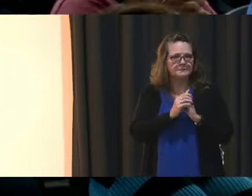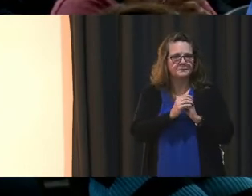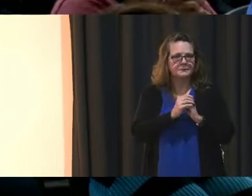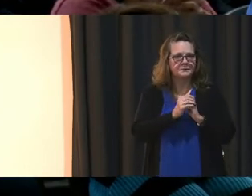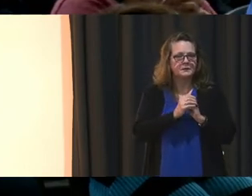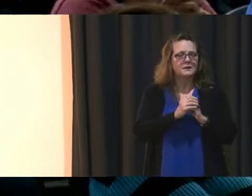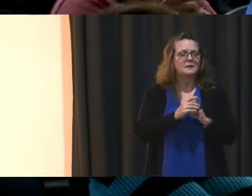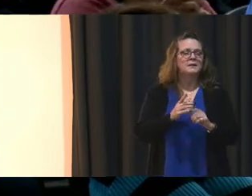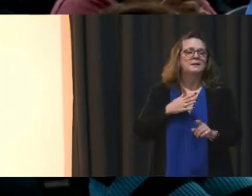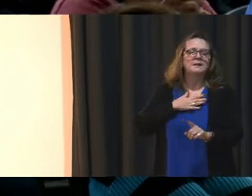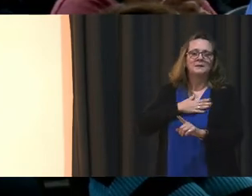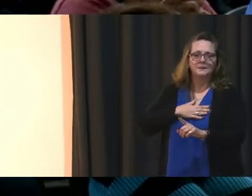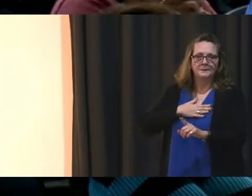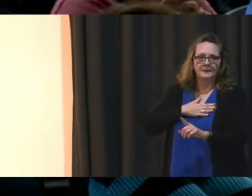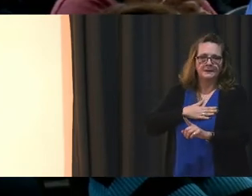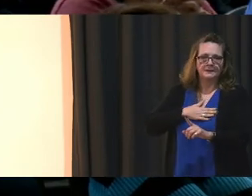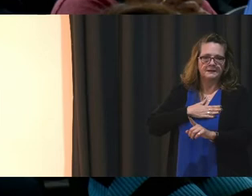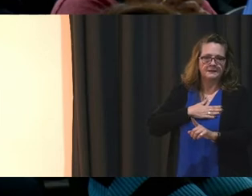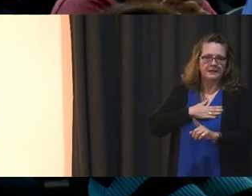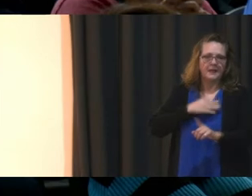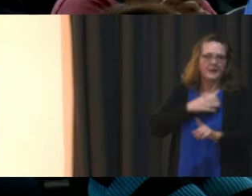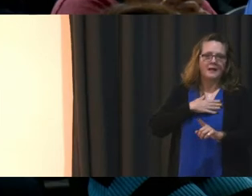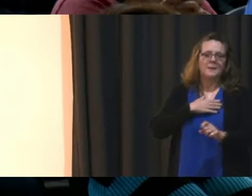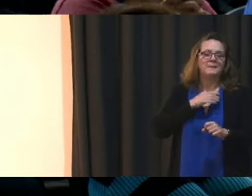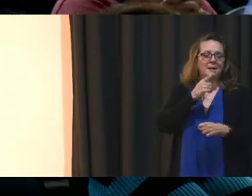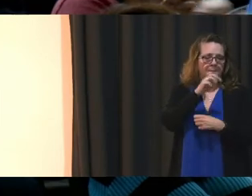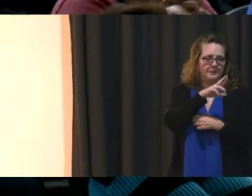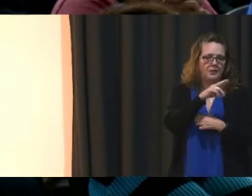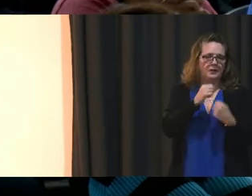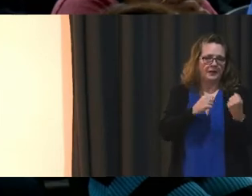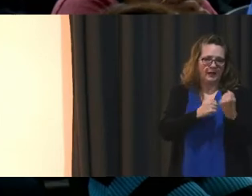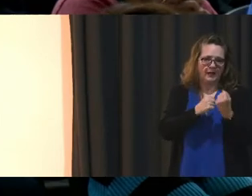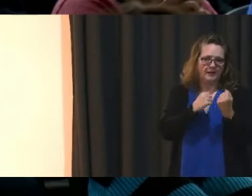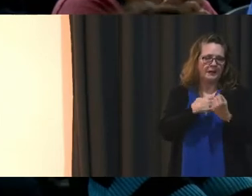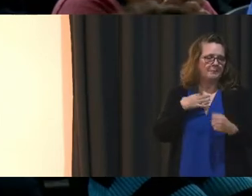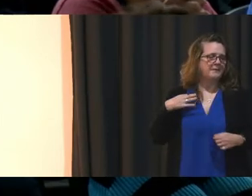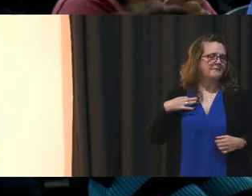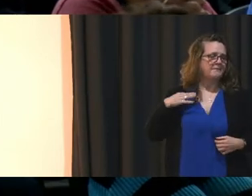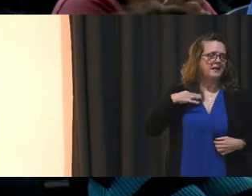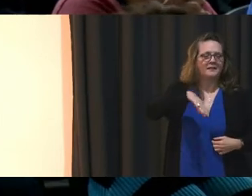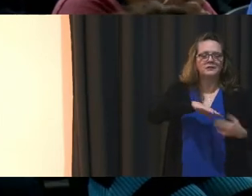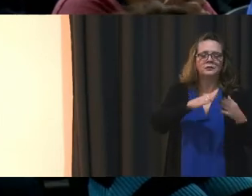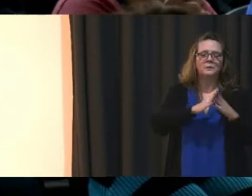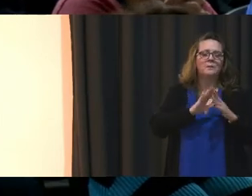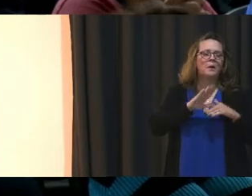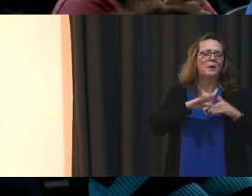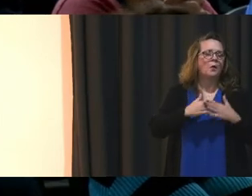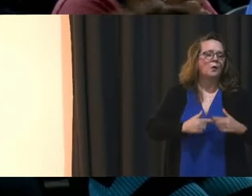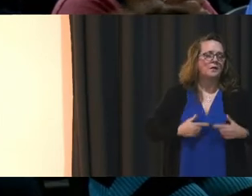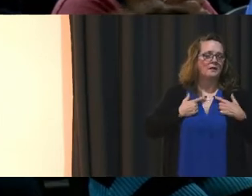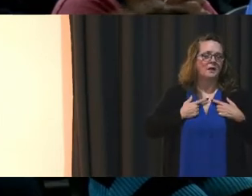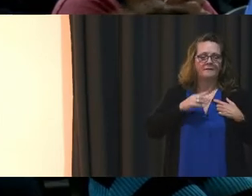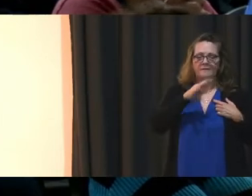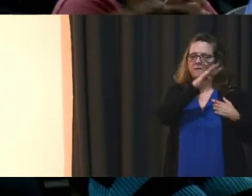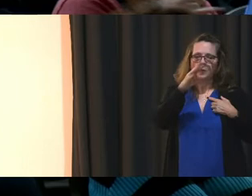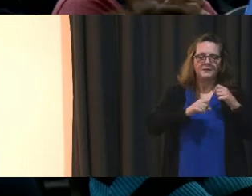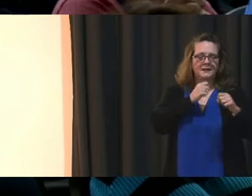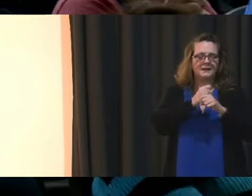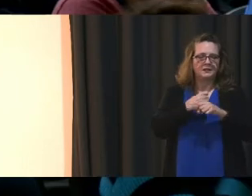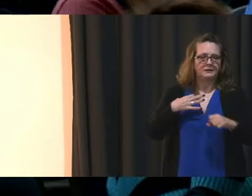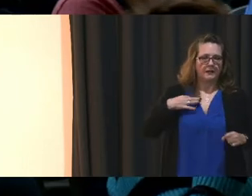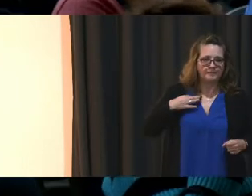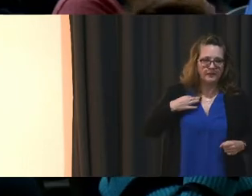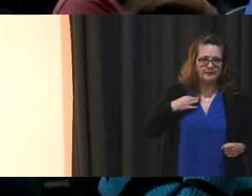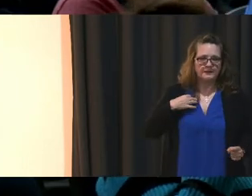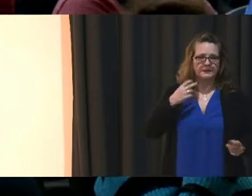Superintendent House, I'm a community advocate. I have been volunteering in this community my entire life, 40 years as a volunteer. I was the